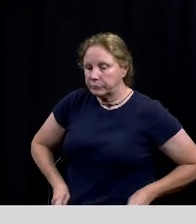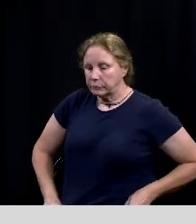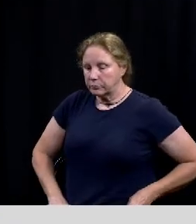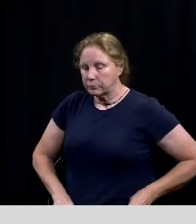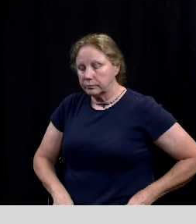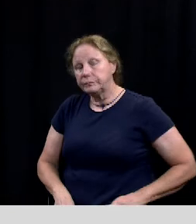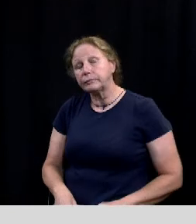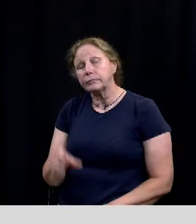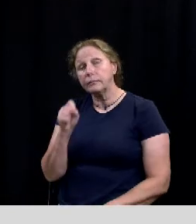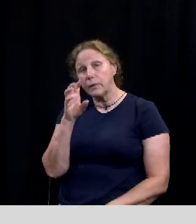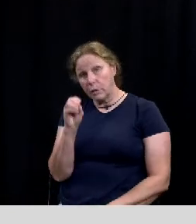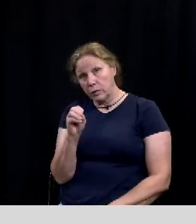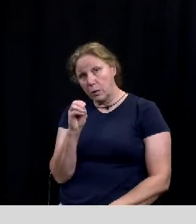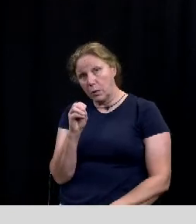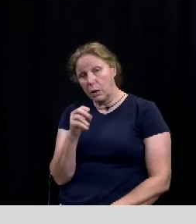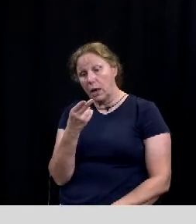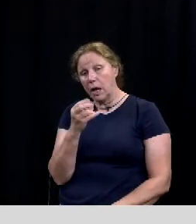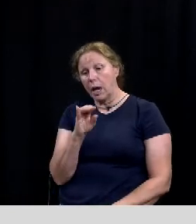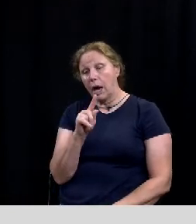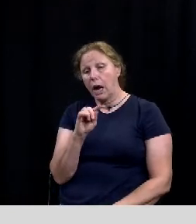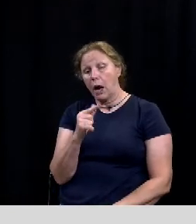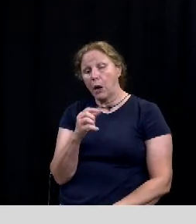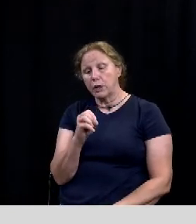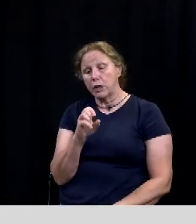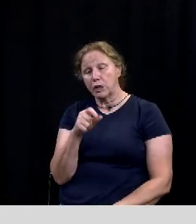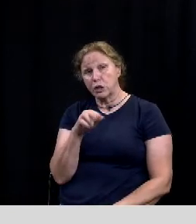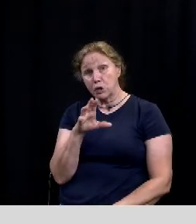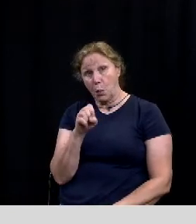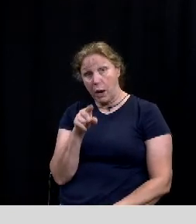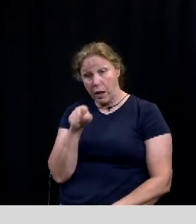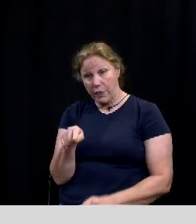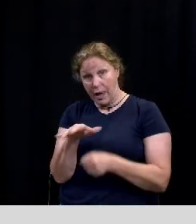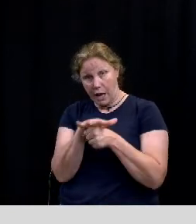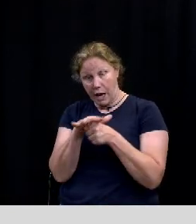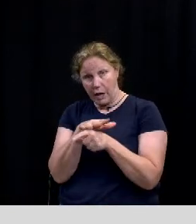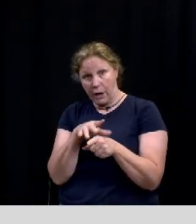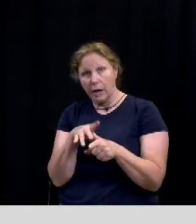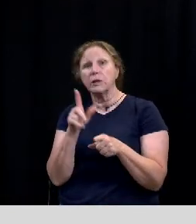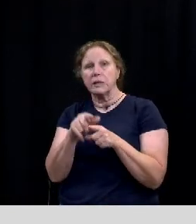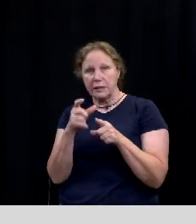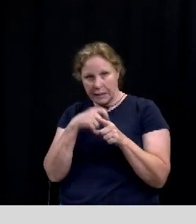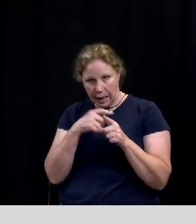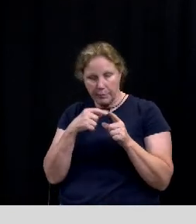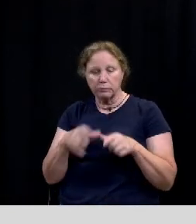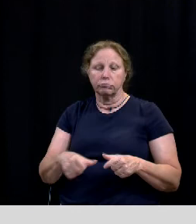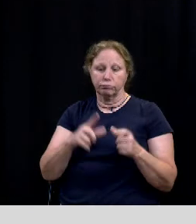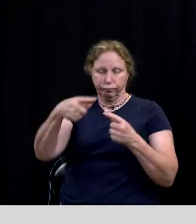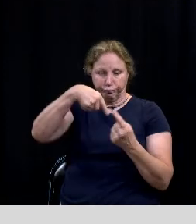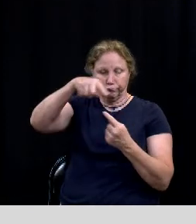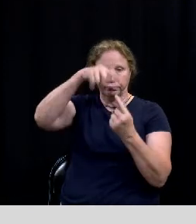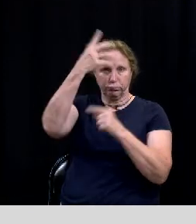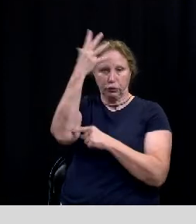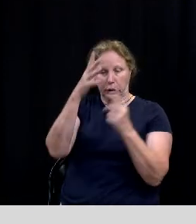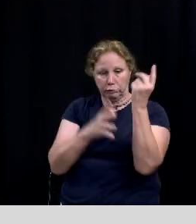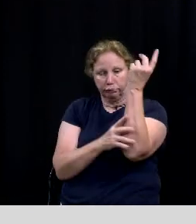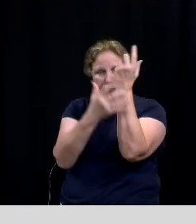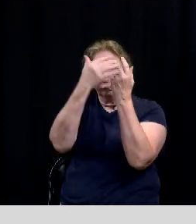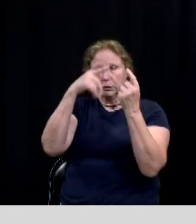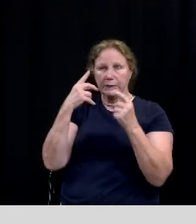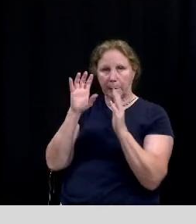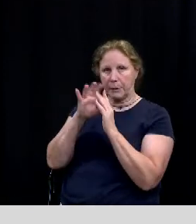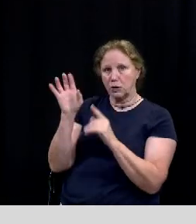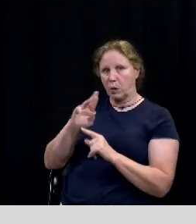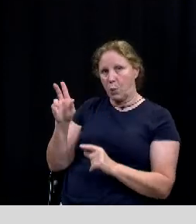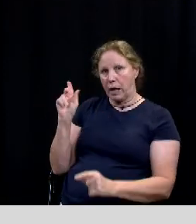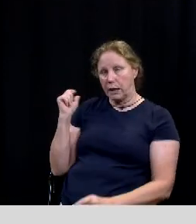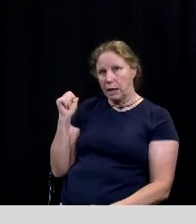so focusing in on heritage square um we'll continue with trunk lighting like we've had in the past you can kind of see an image there on the the right hand